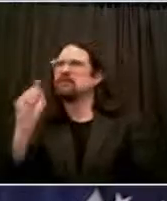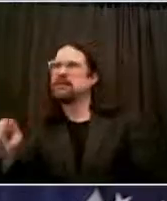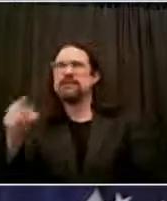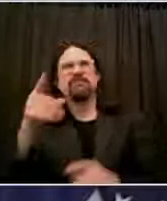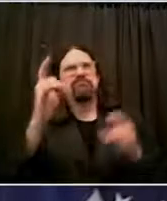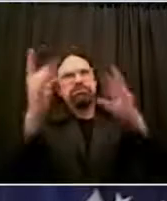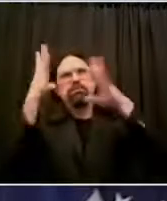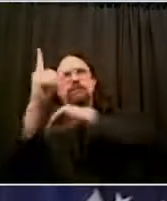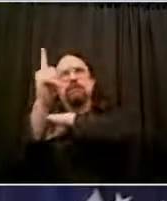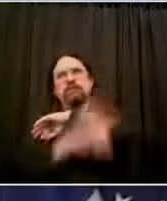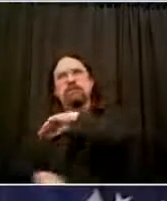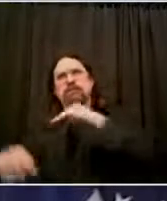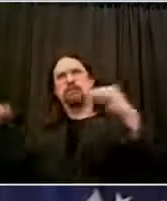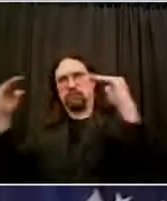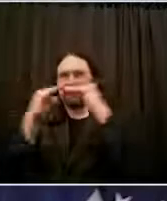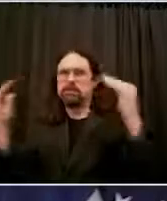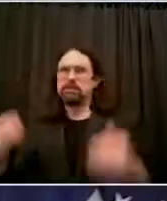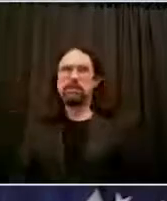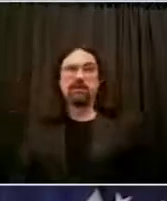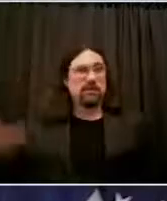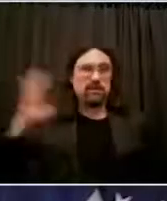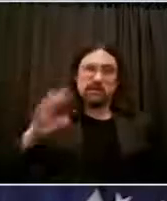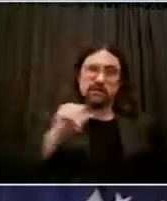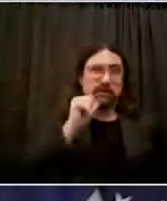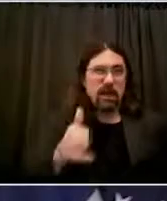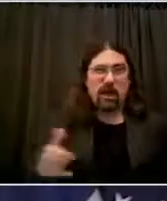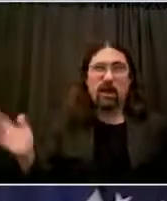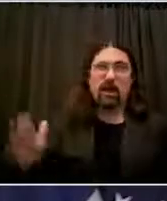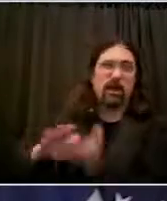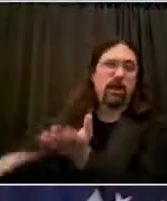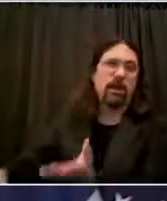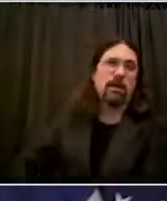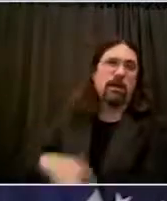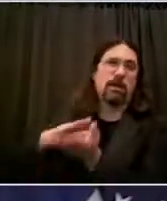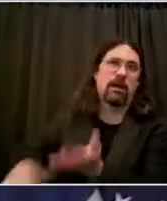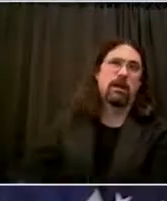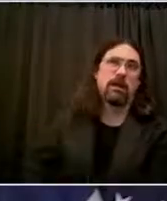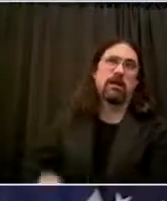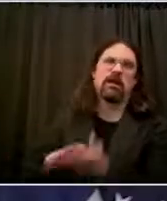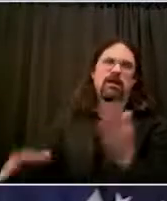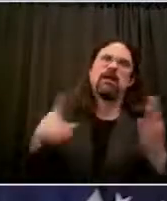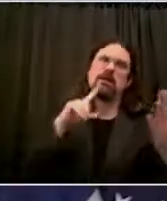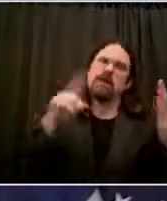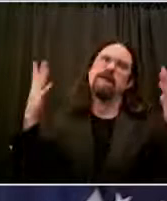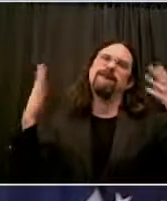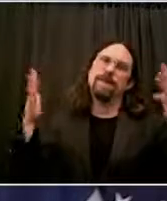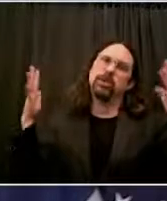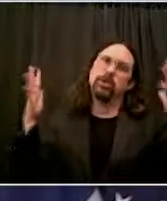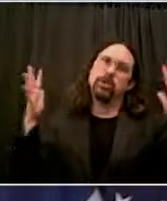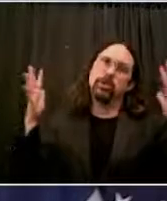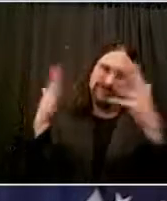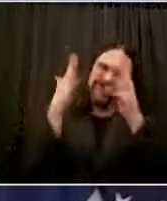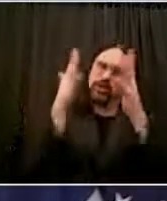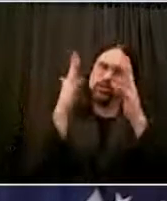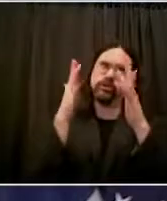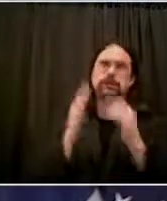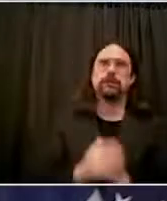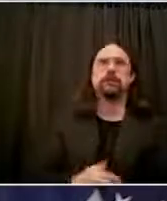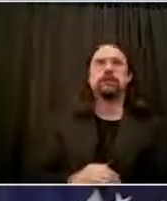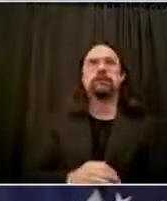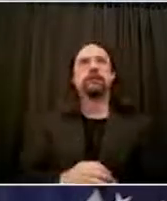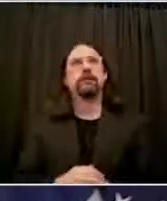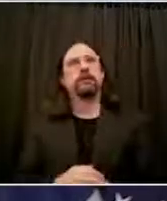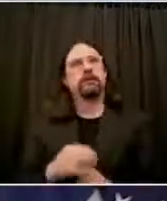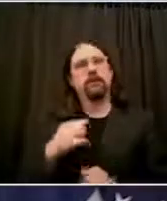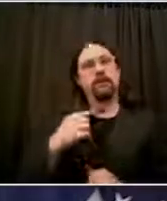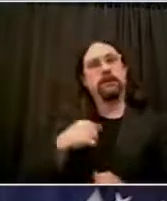kid was killed today. Well, we don't want to see that. We don't want to have to name a street, but I'm